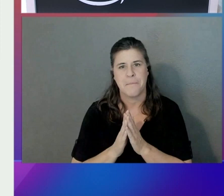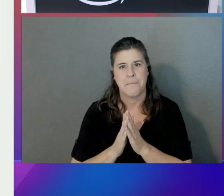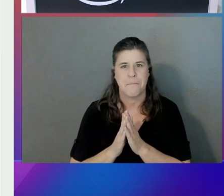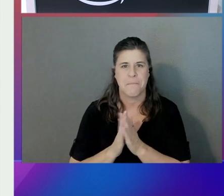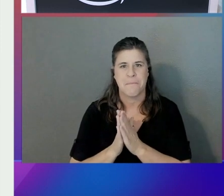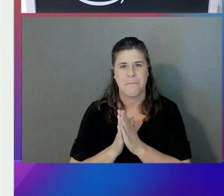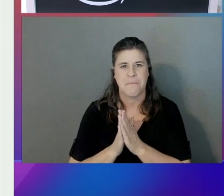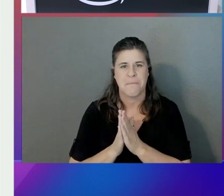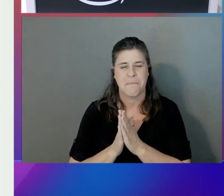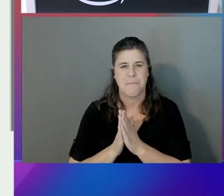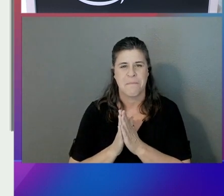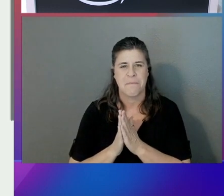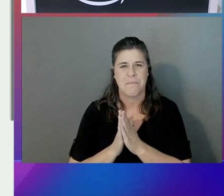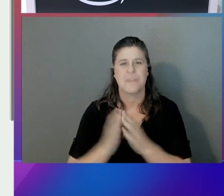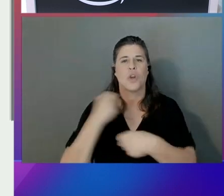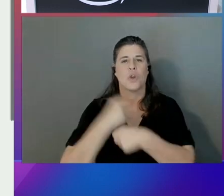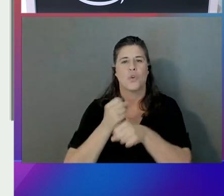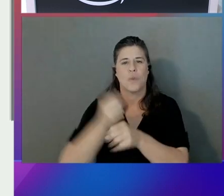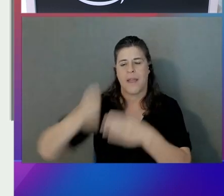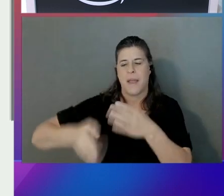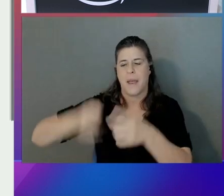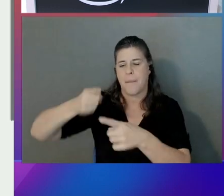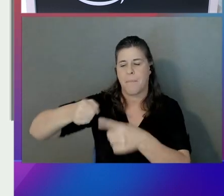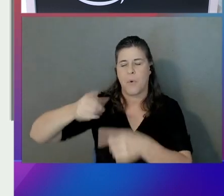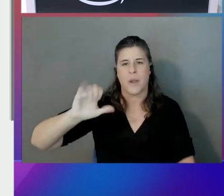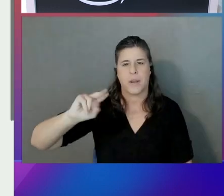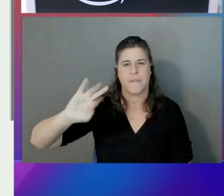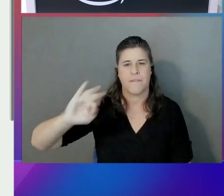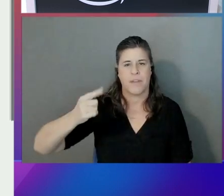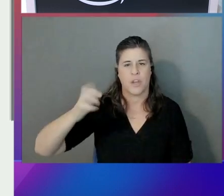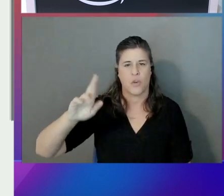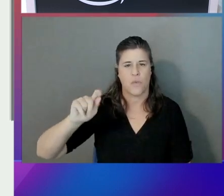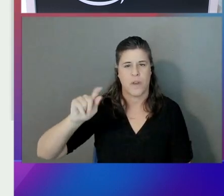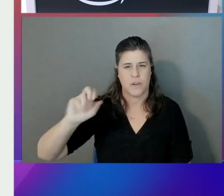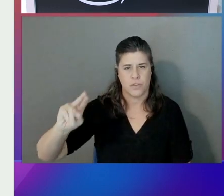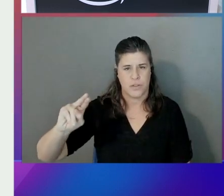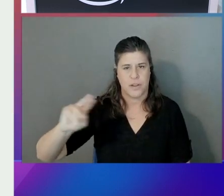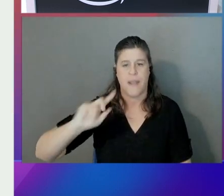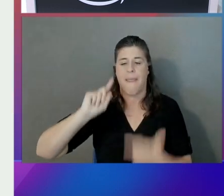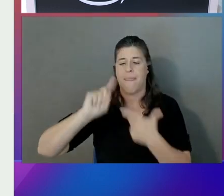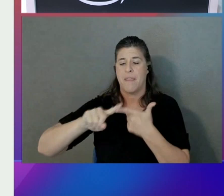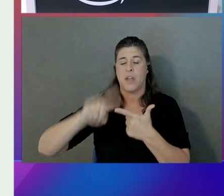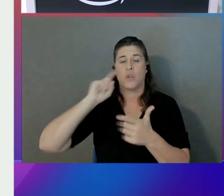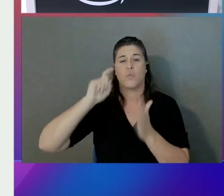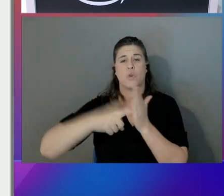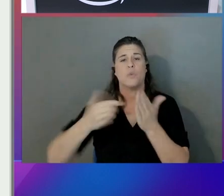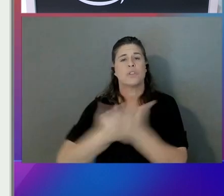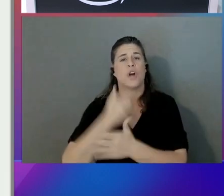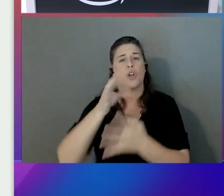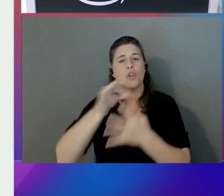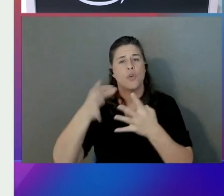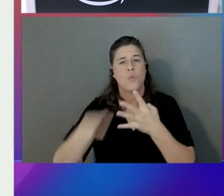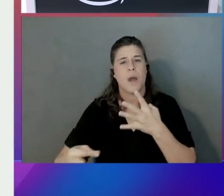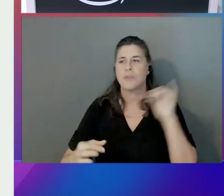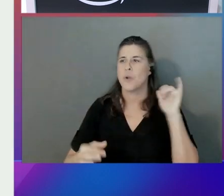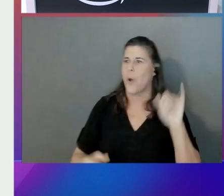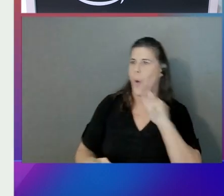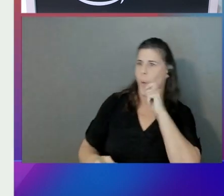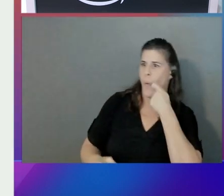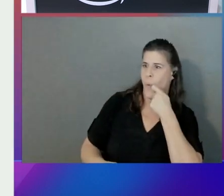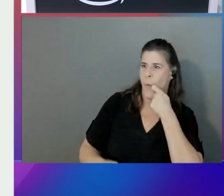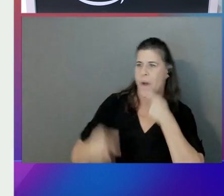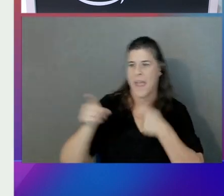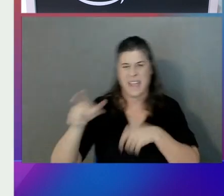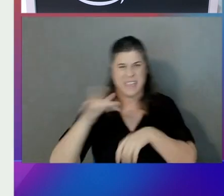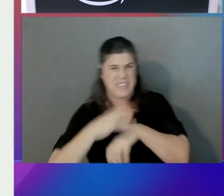I'm going to create endpoint configuration. And then you'll notice there's a new option here on the type of endpoint. Is that available for all